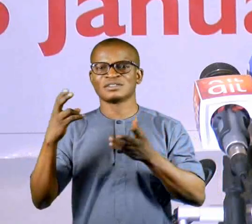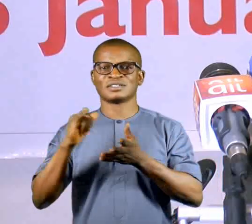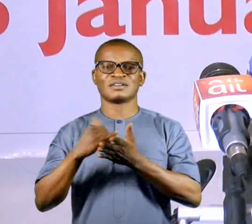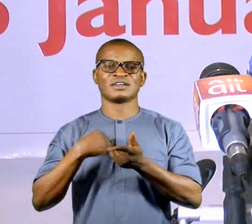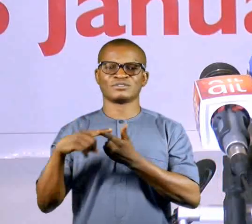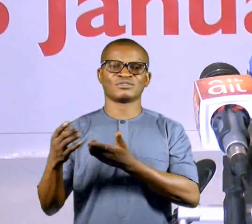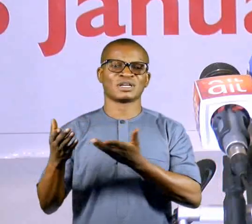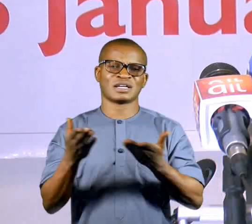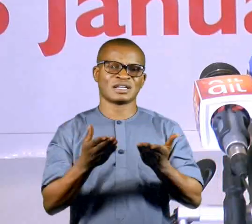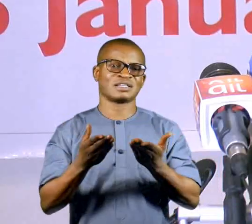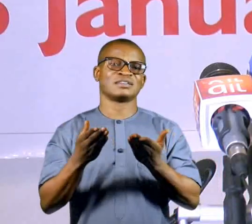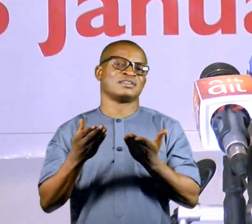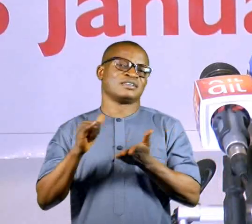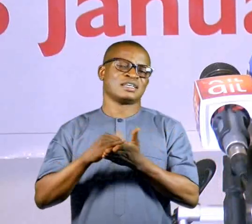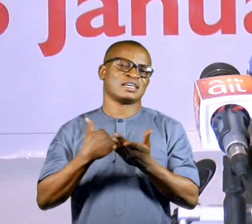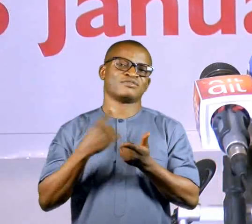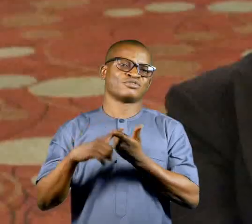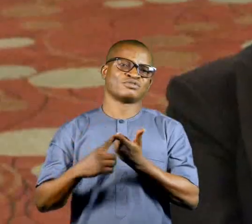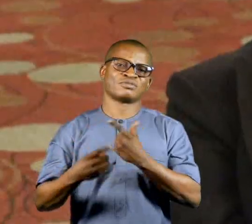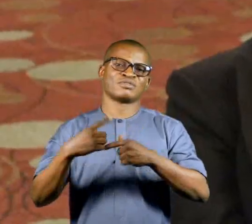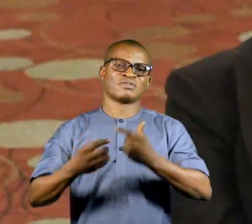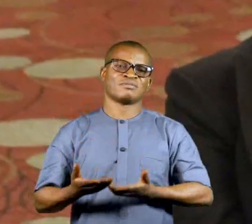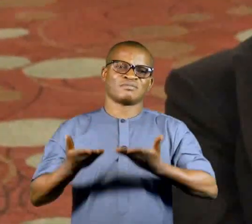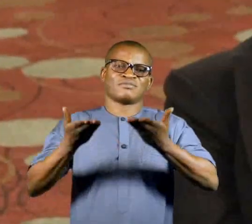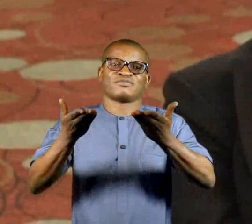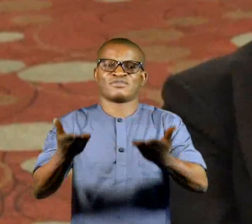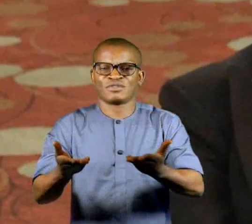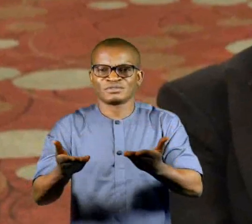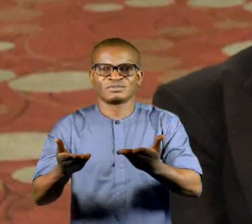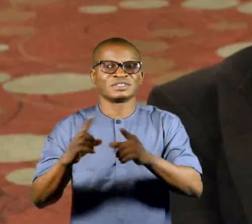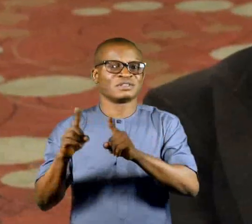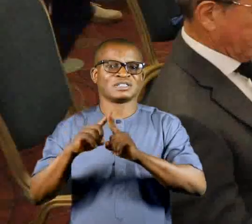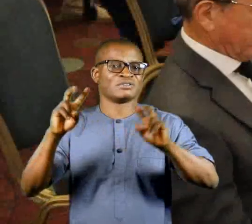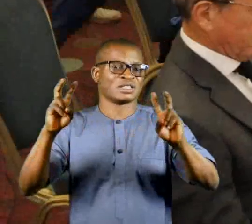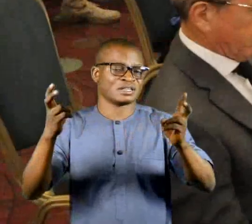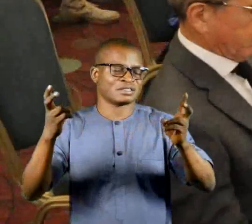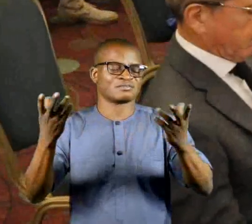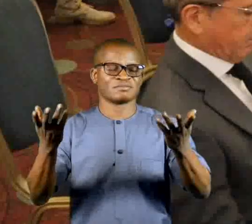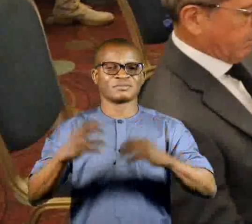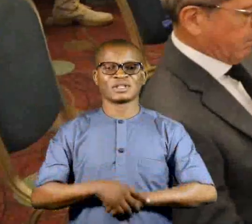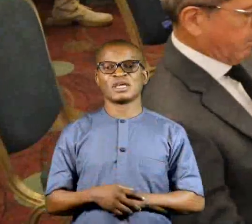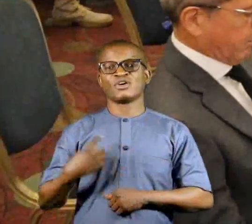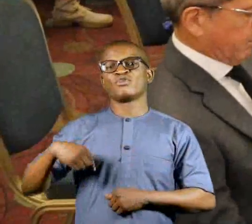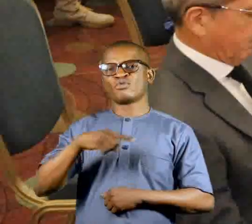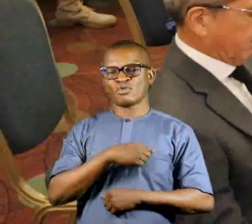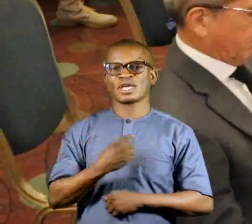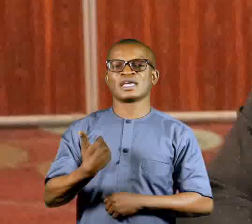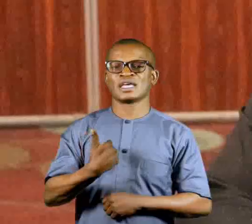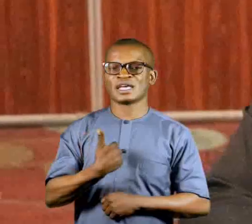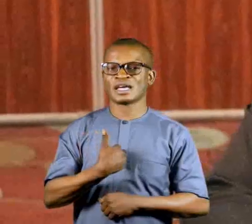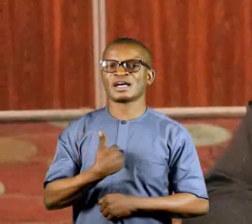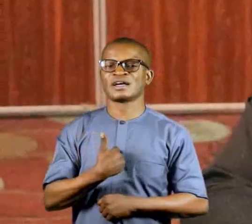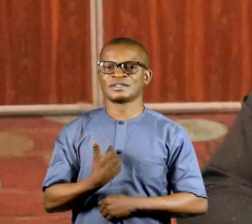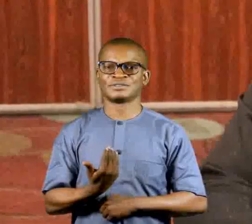in for feelings of shame, control it and pursue the cases. We have the